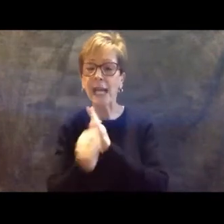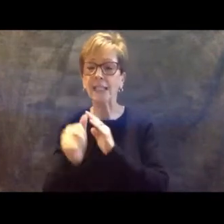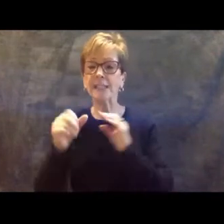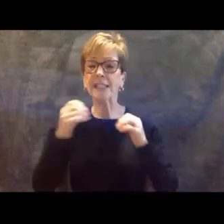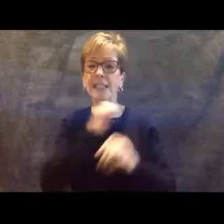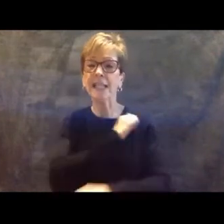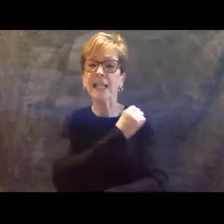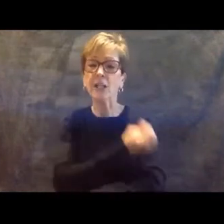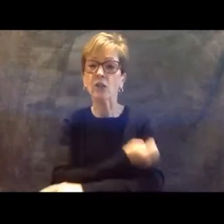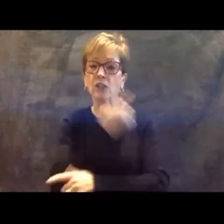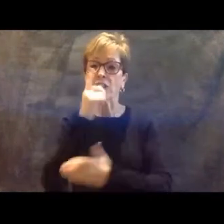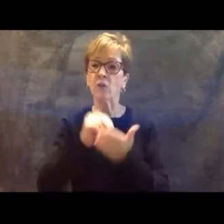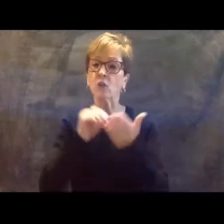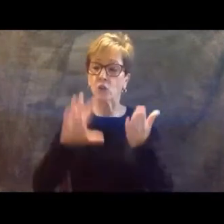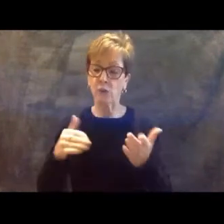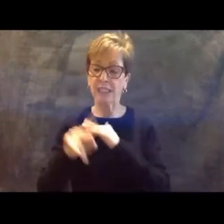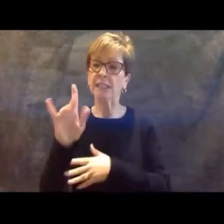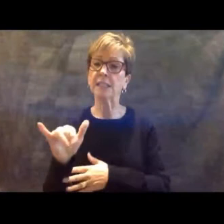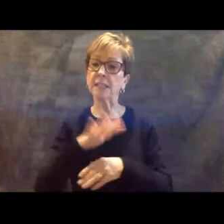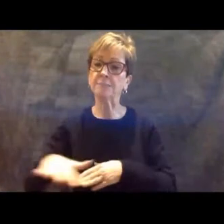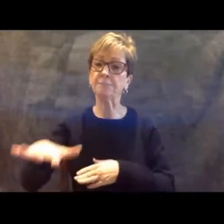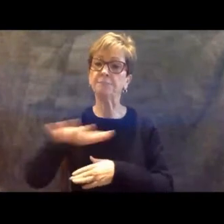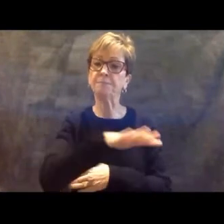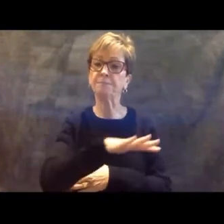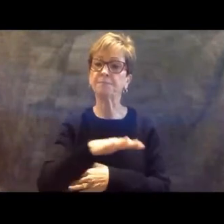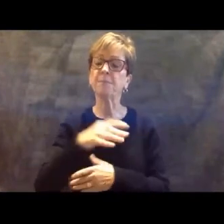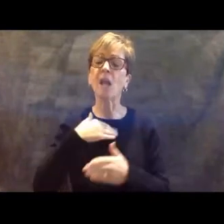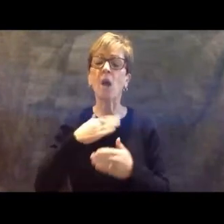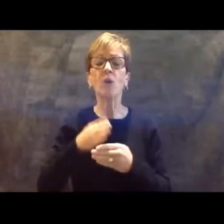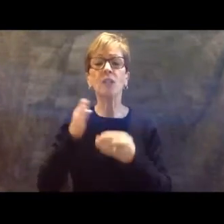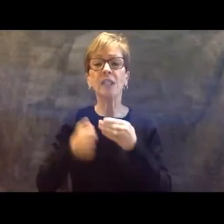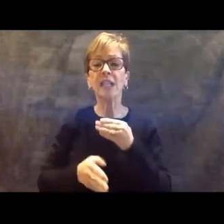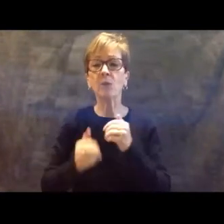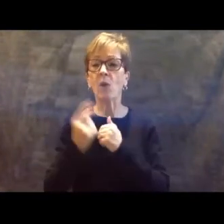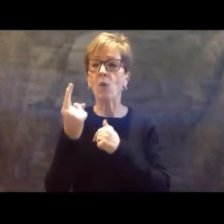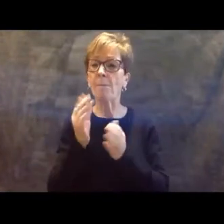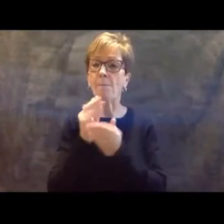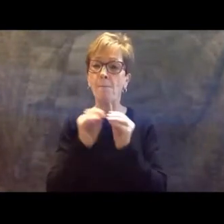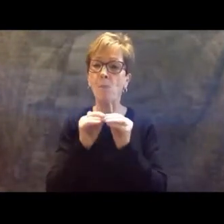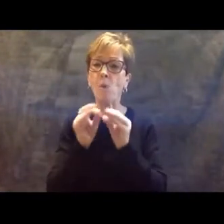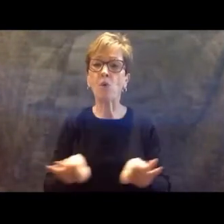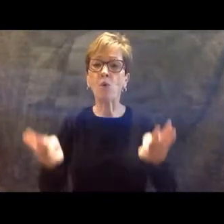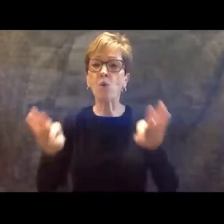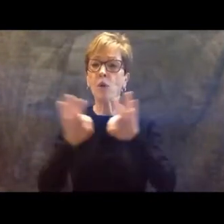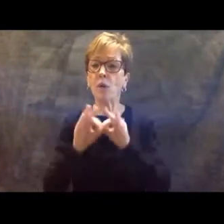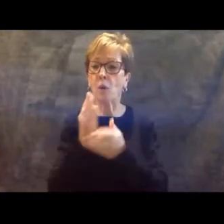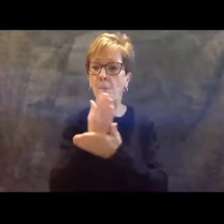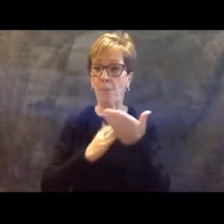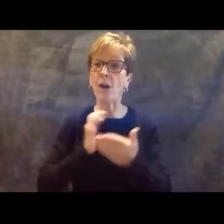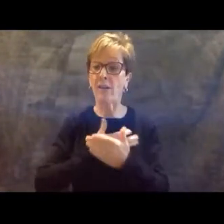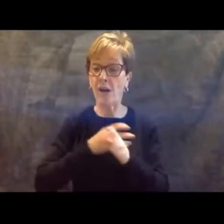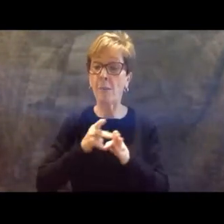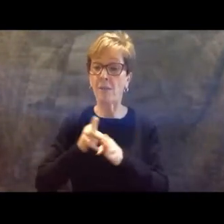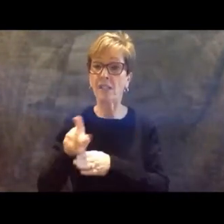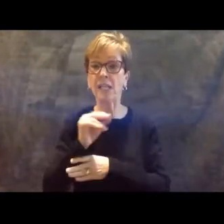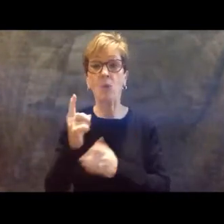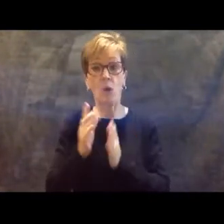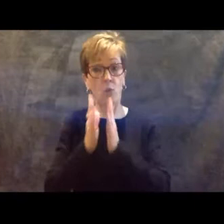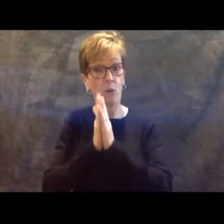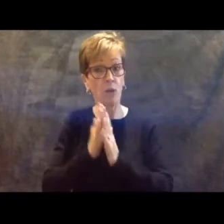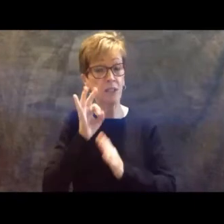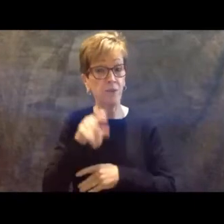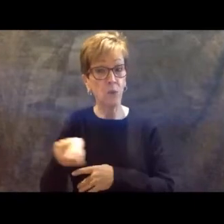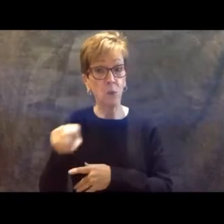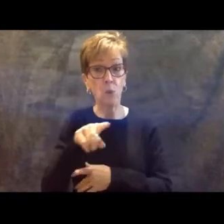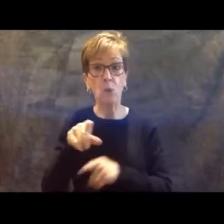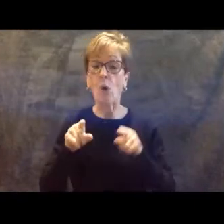commonwealth. I do want to end with one more critical aspect of our profession and a request of you. While teaching